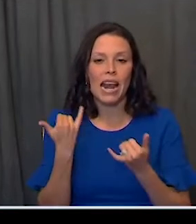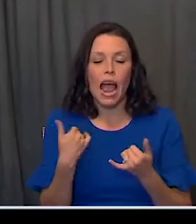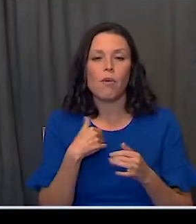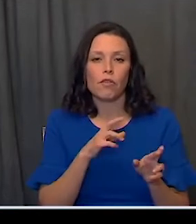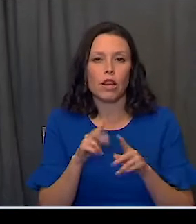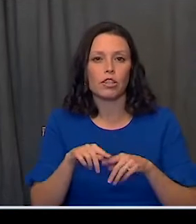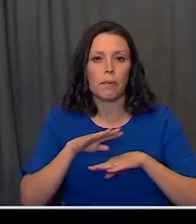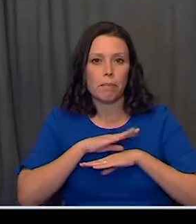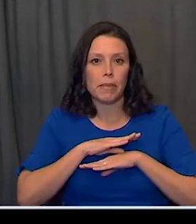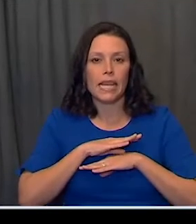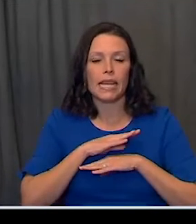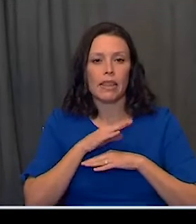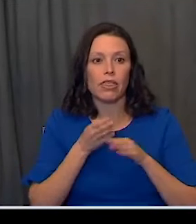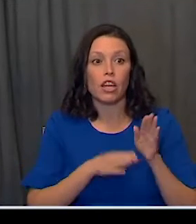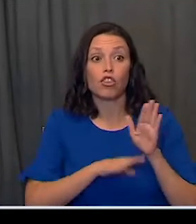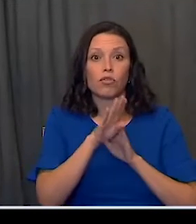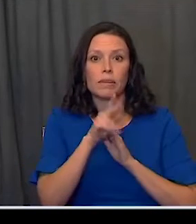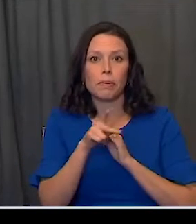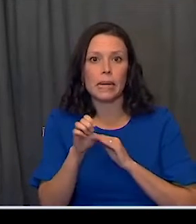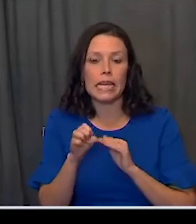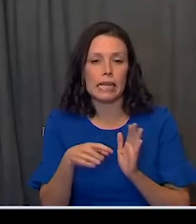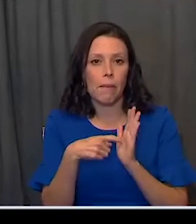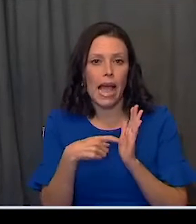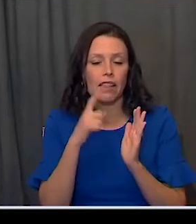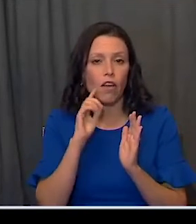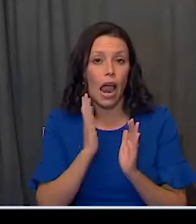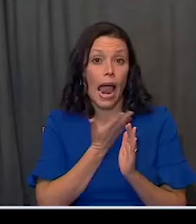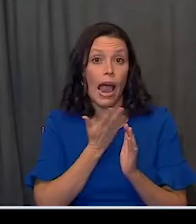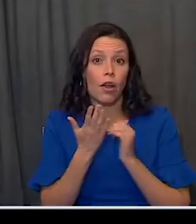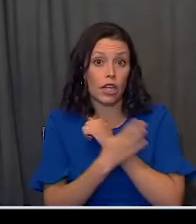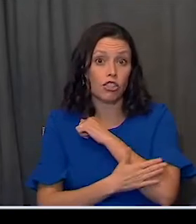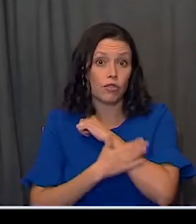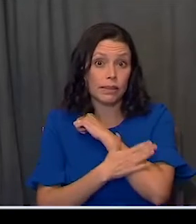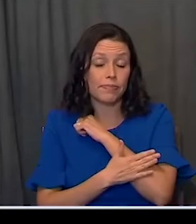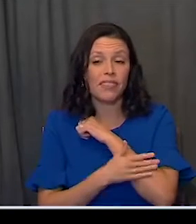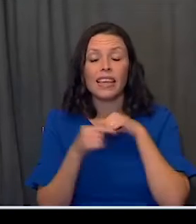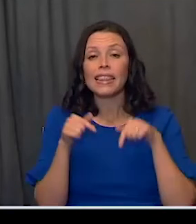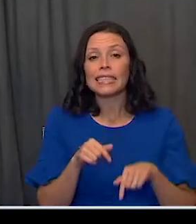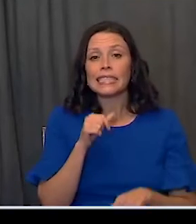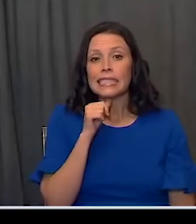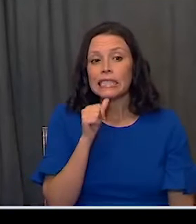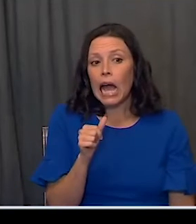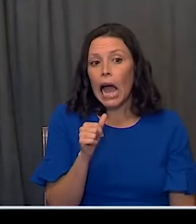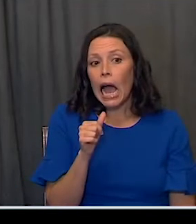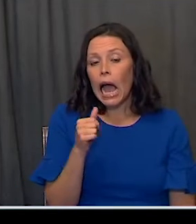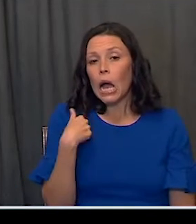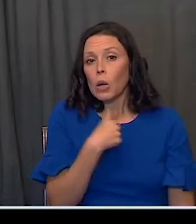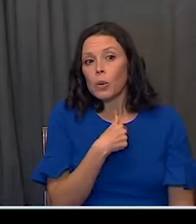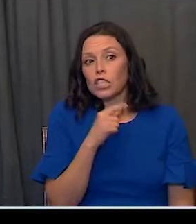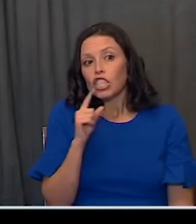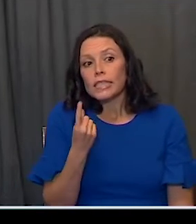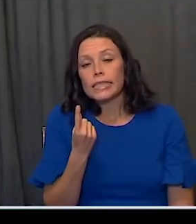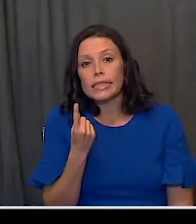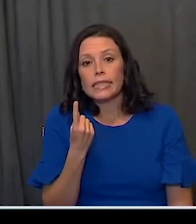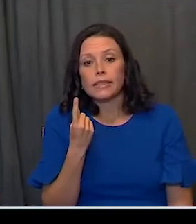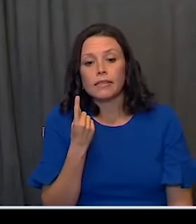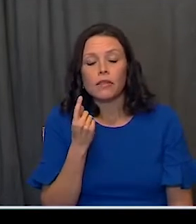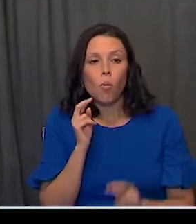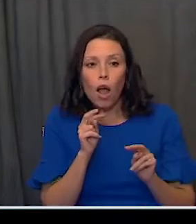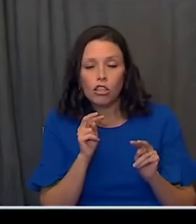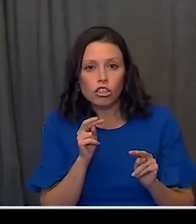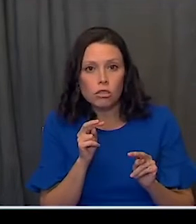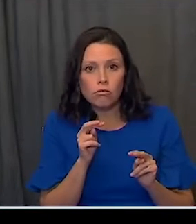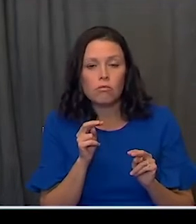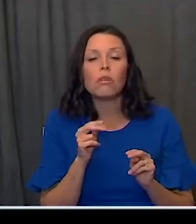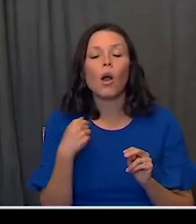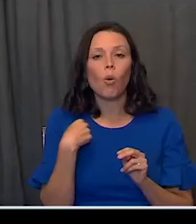the surging PPE demands of our nation. And this is not something that we're sitting and continuing just to watch.